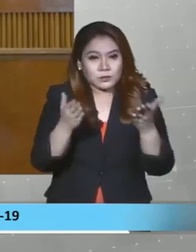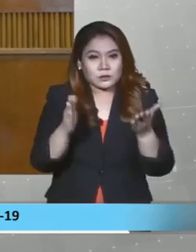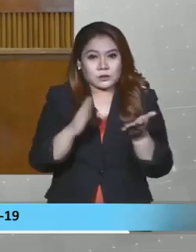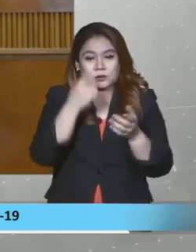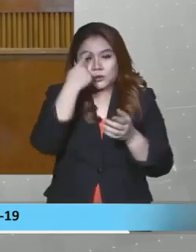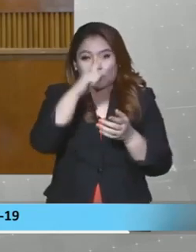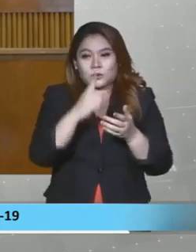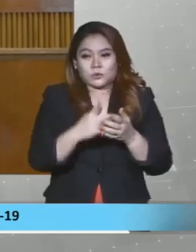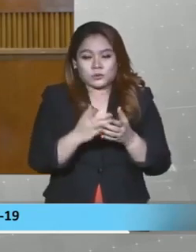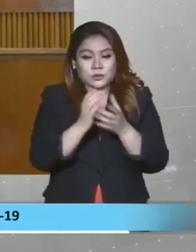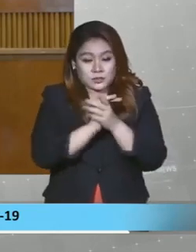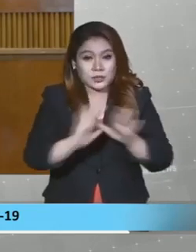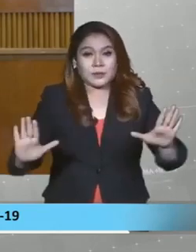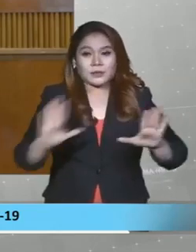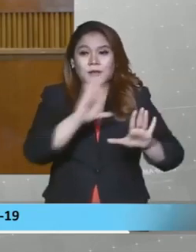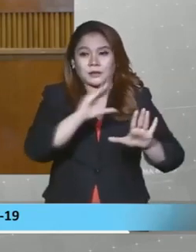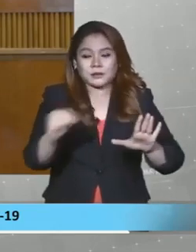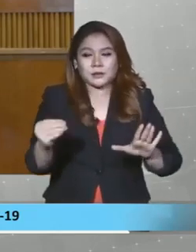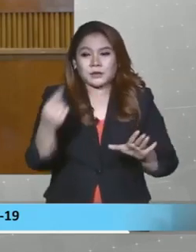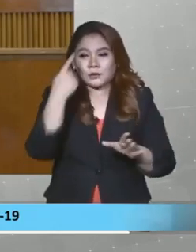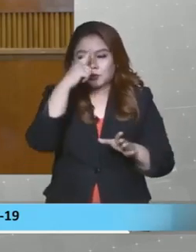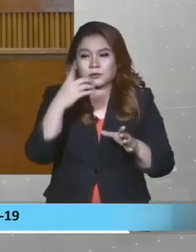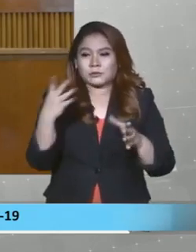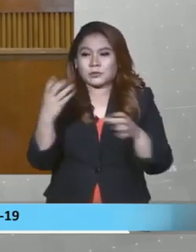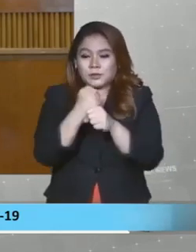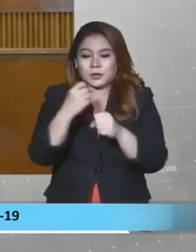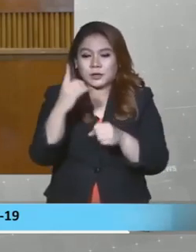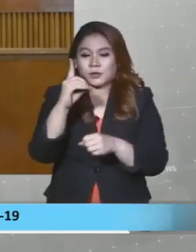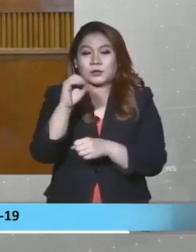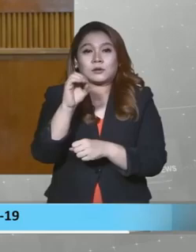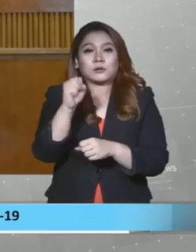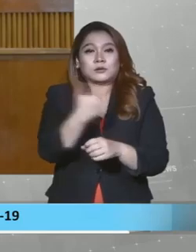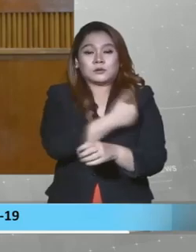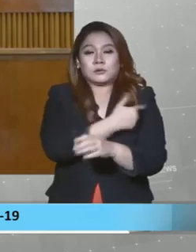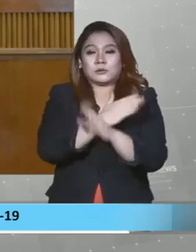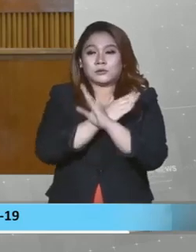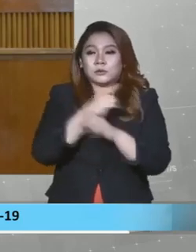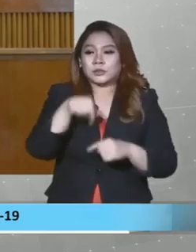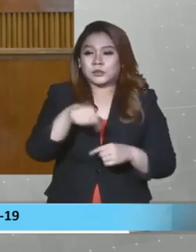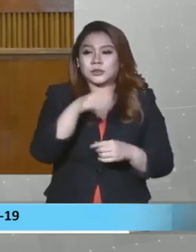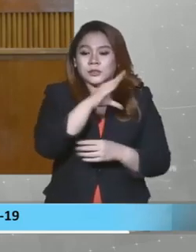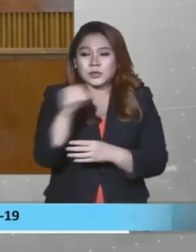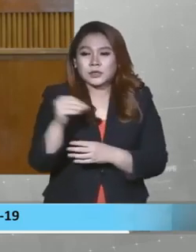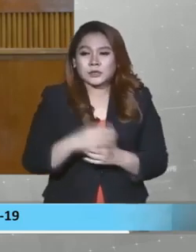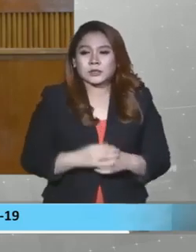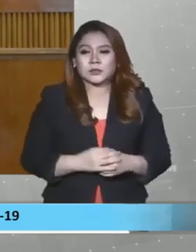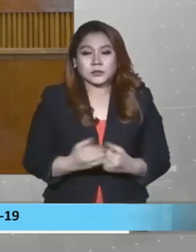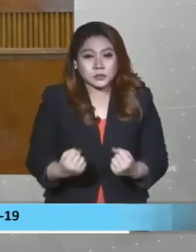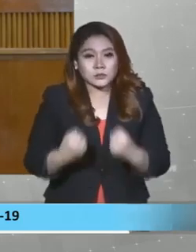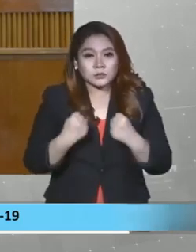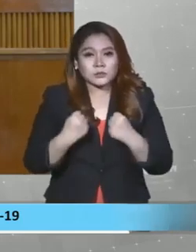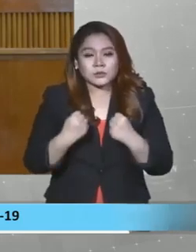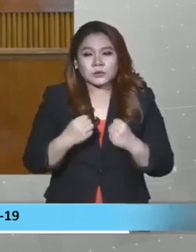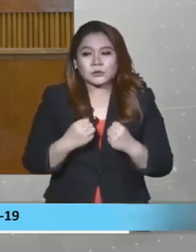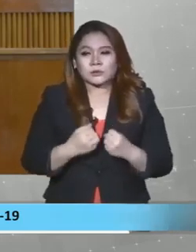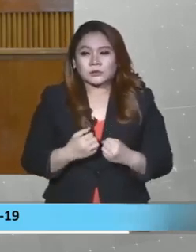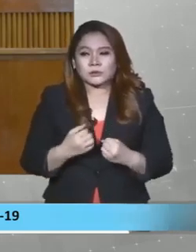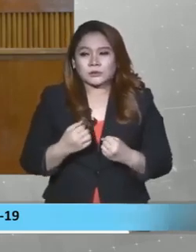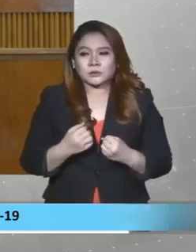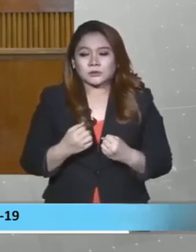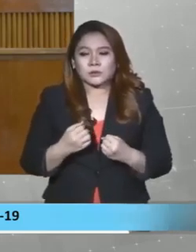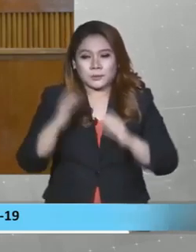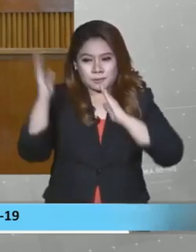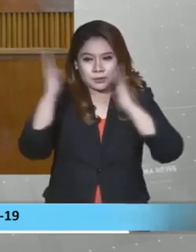safely, sensibly to ensure that we can balance lives and livelihoods and see a strong recovery for the